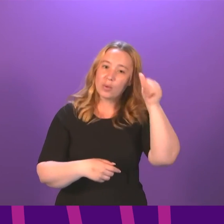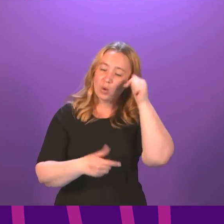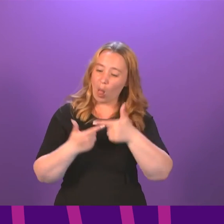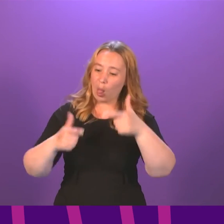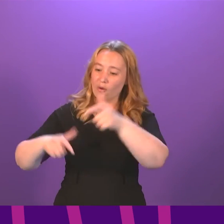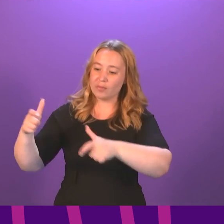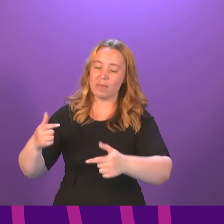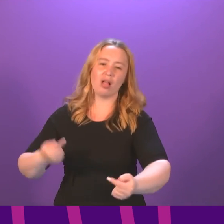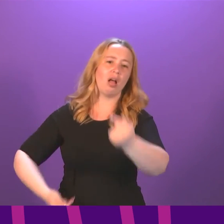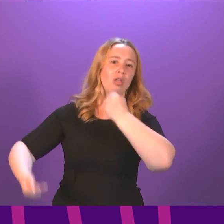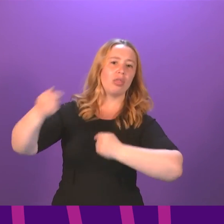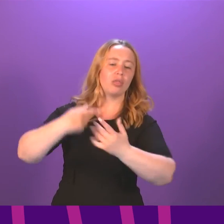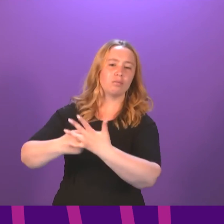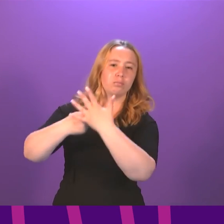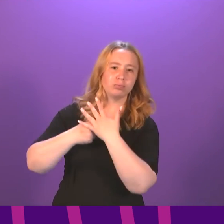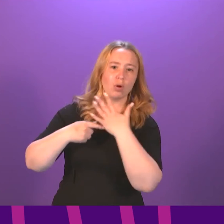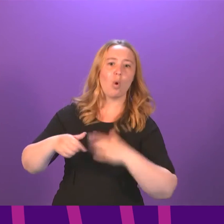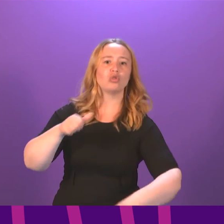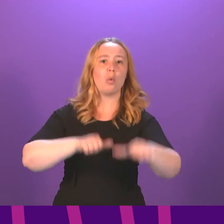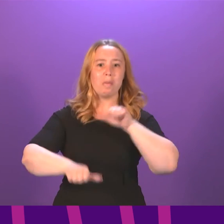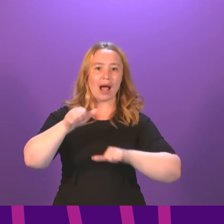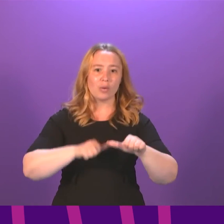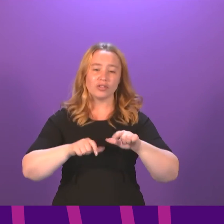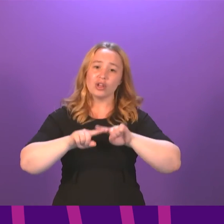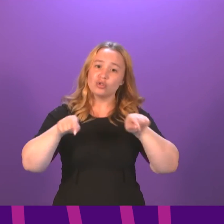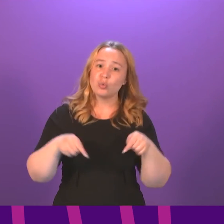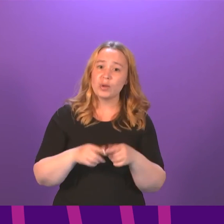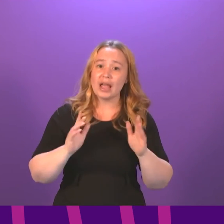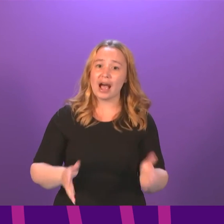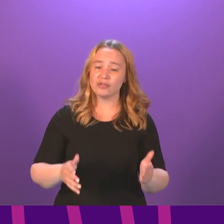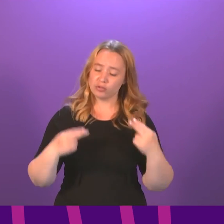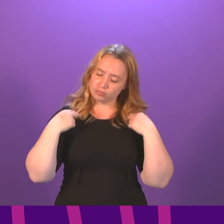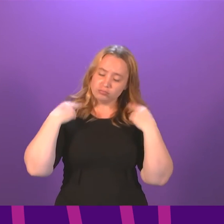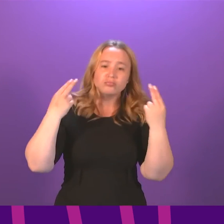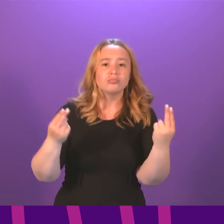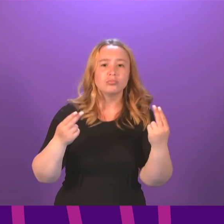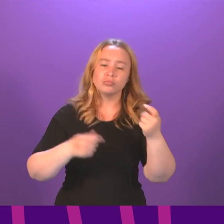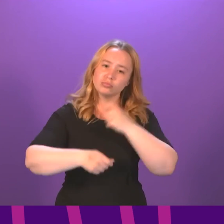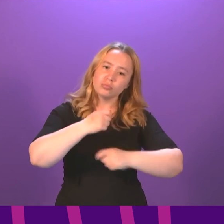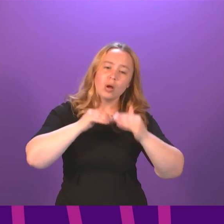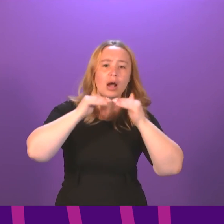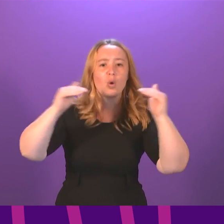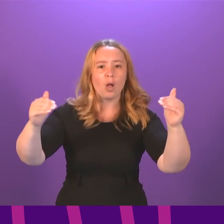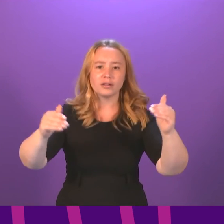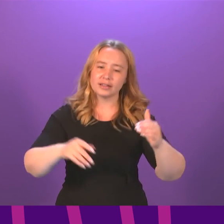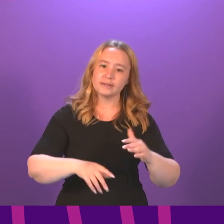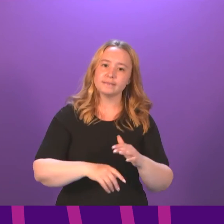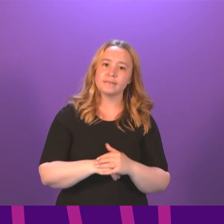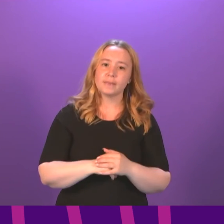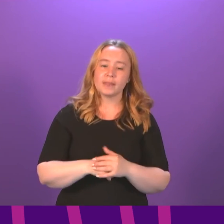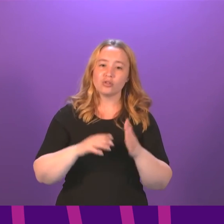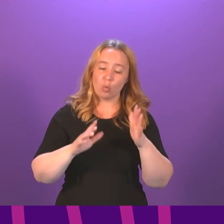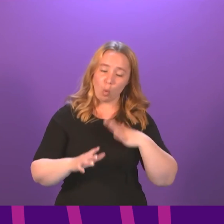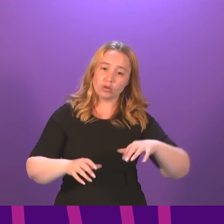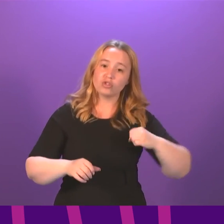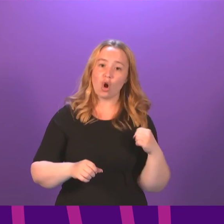backwards. And I think all of us have a duty to stand up for equality, however difficult that may be on occasion to make sure that our progress as a country